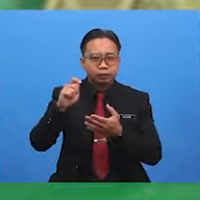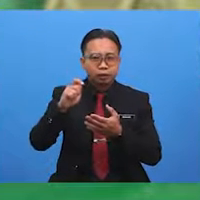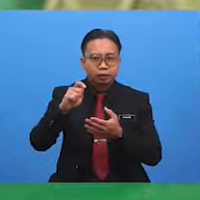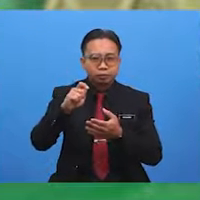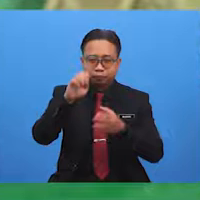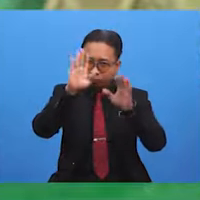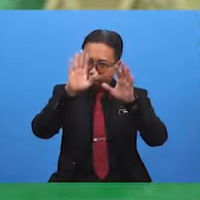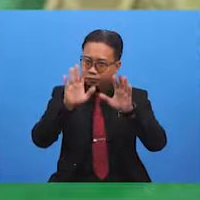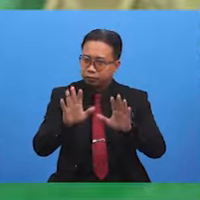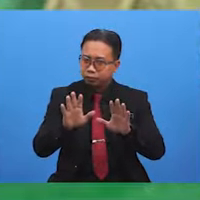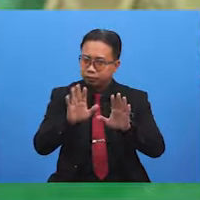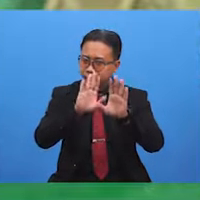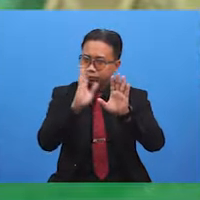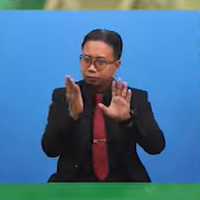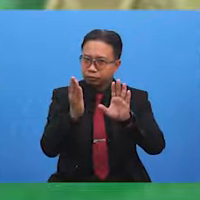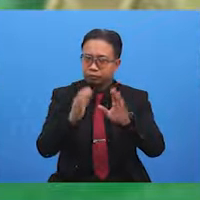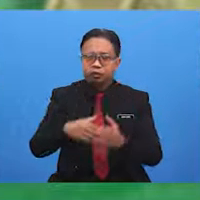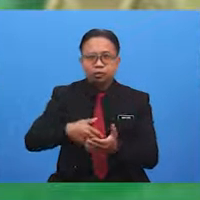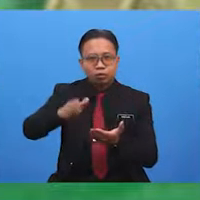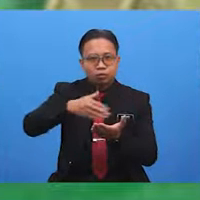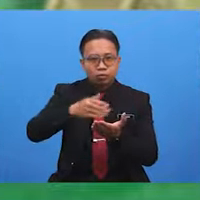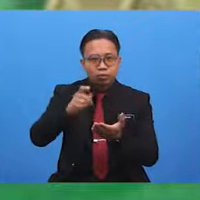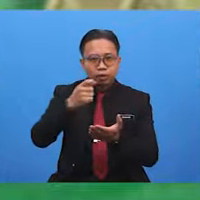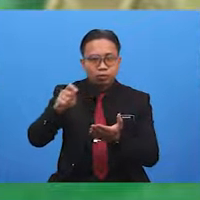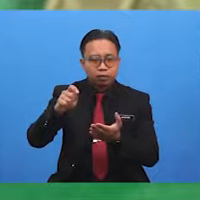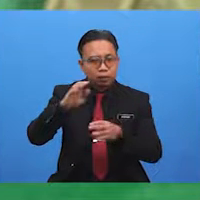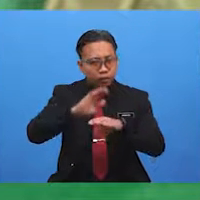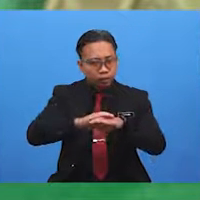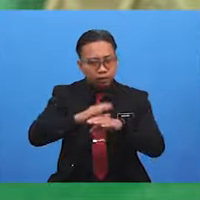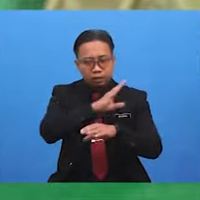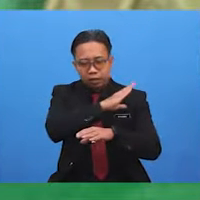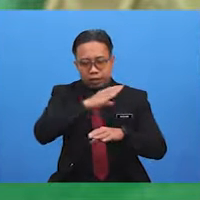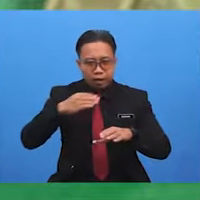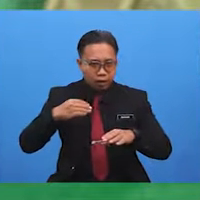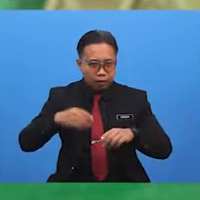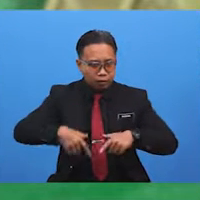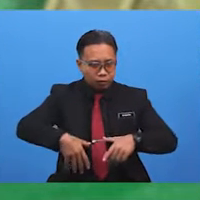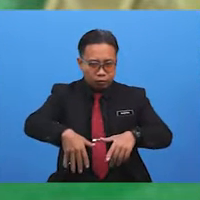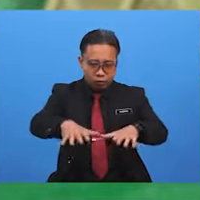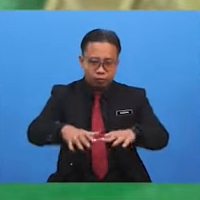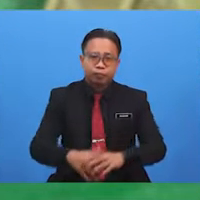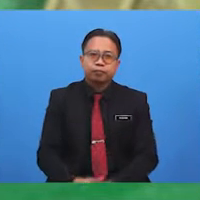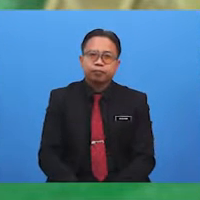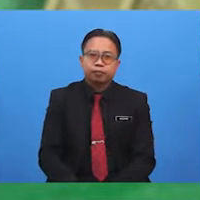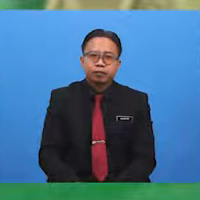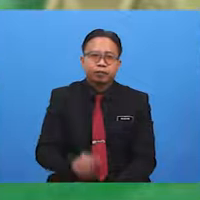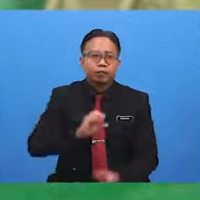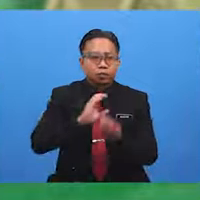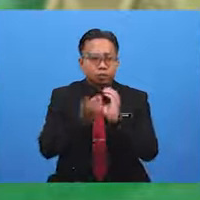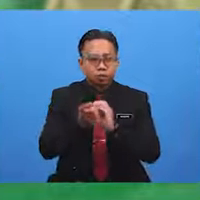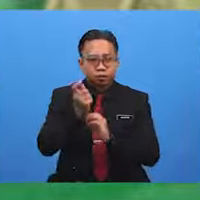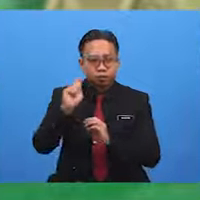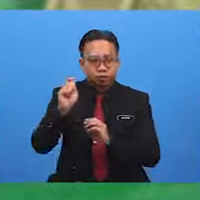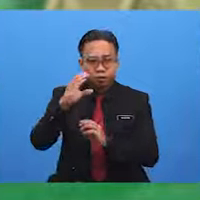be washed, they swept the ceilings and floor. I changed all the cushion